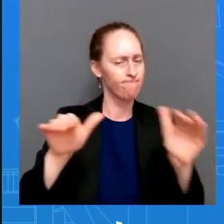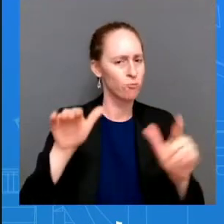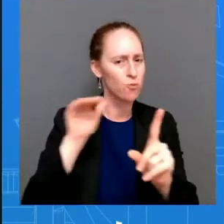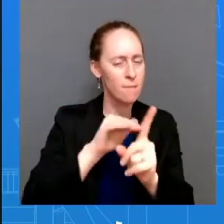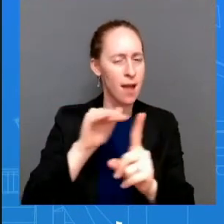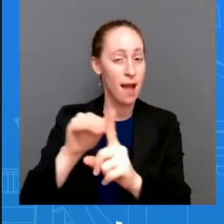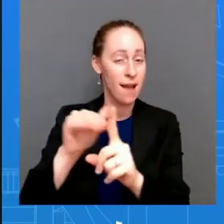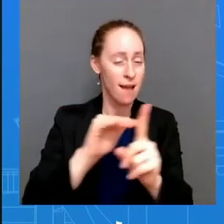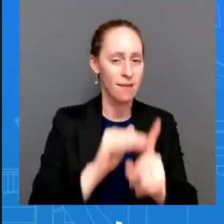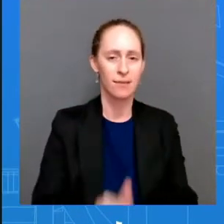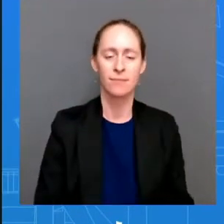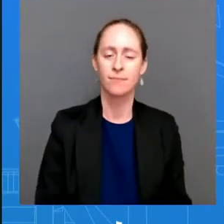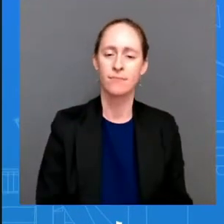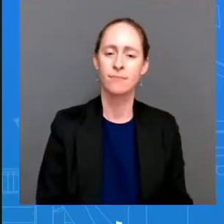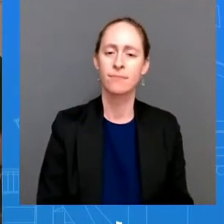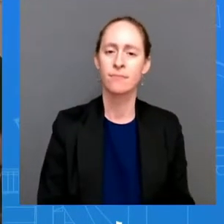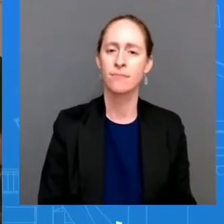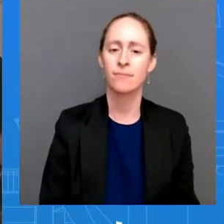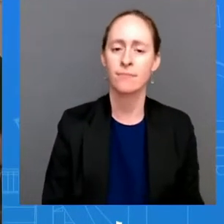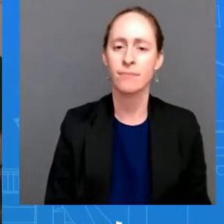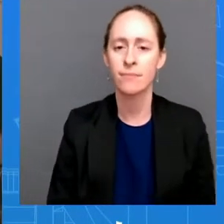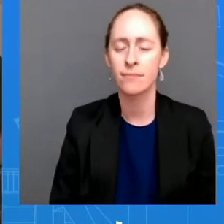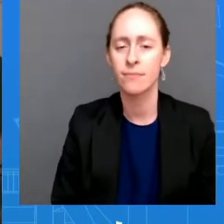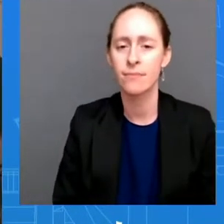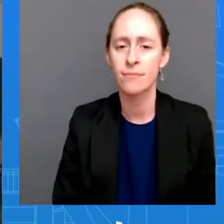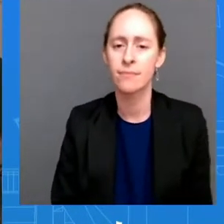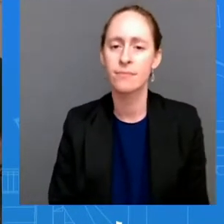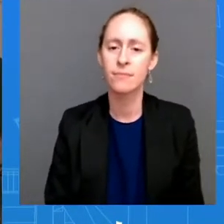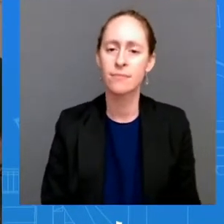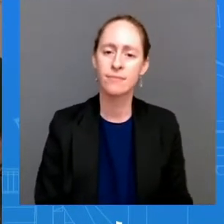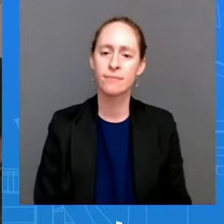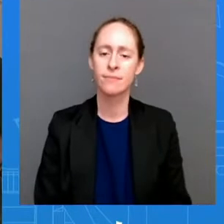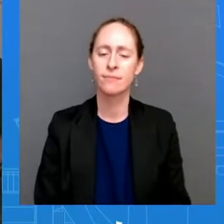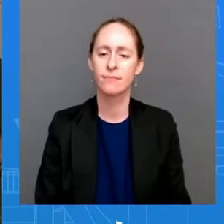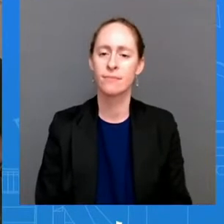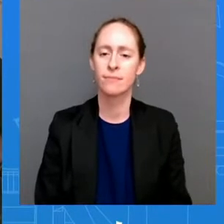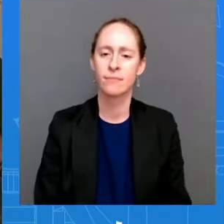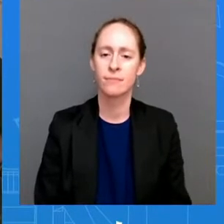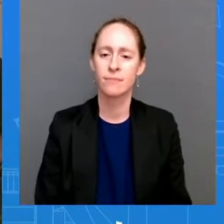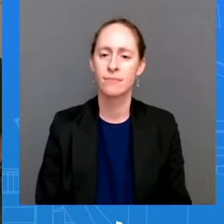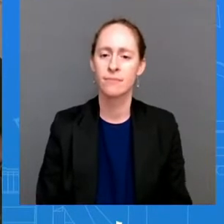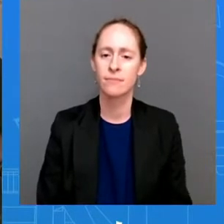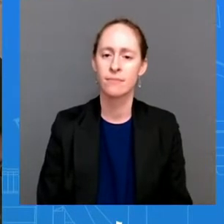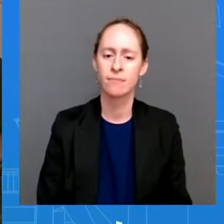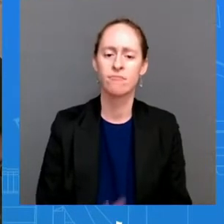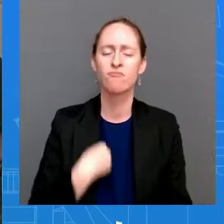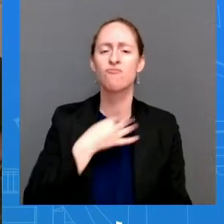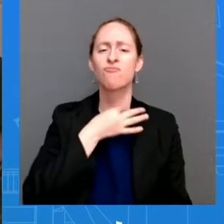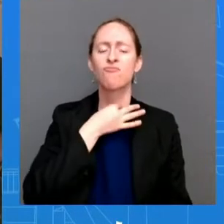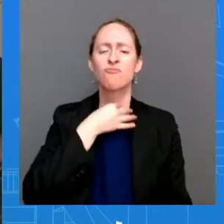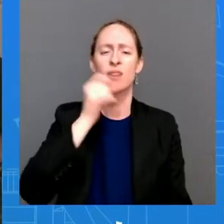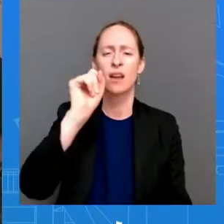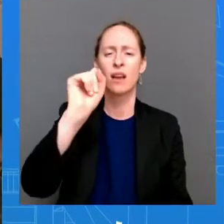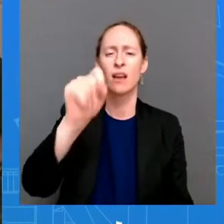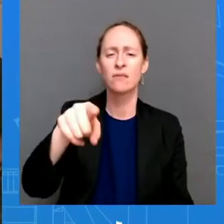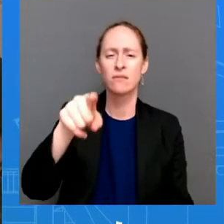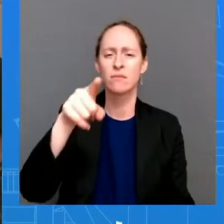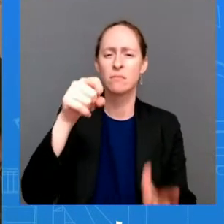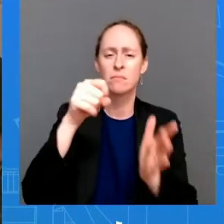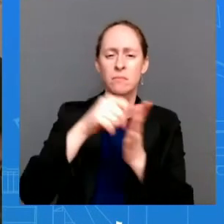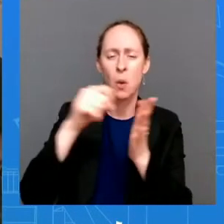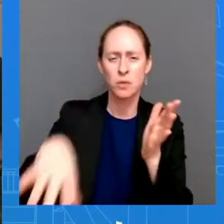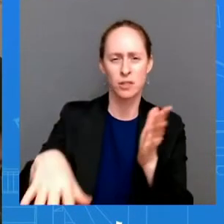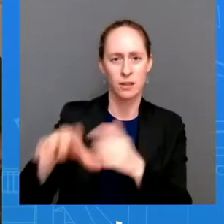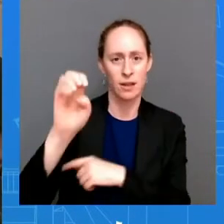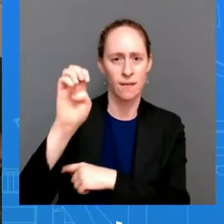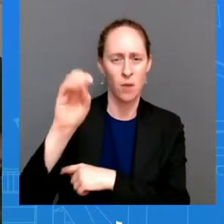questions on the abortion eo can you give any more clarification on whether or not the president directed hhs to uh